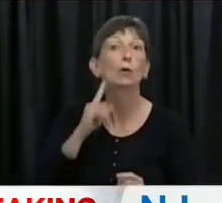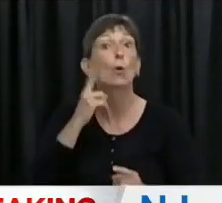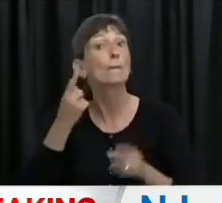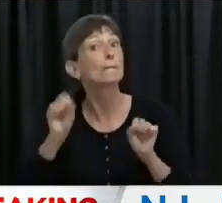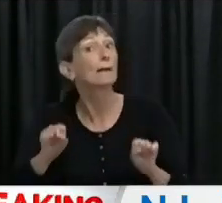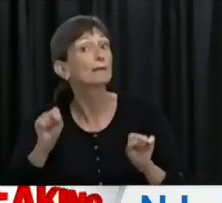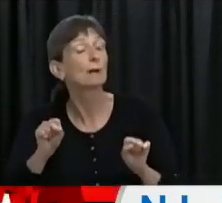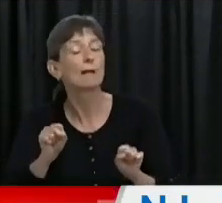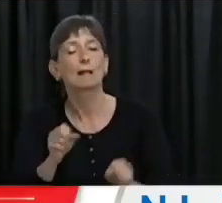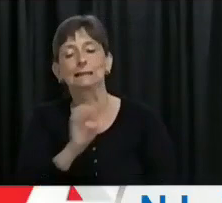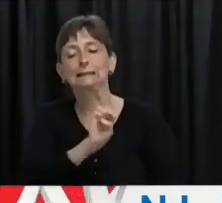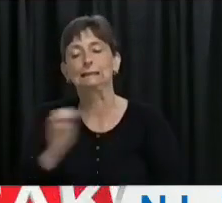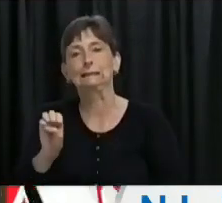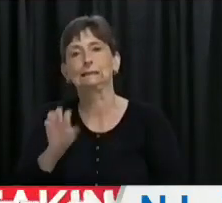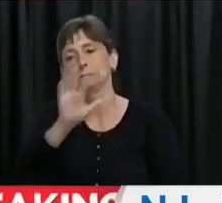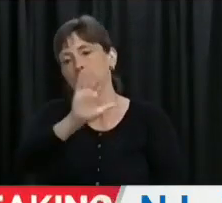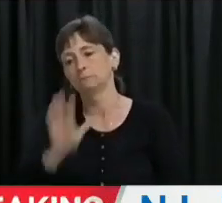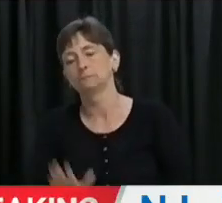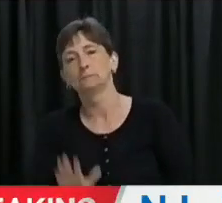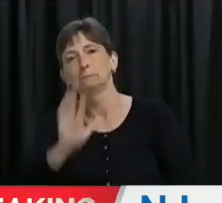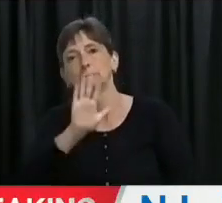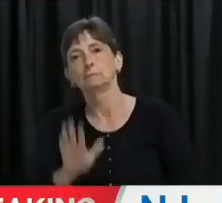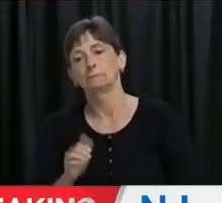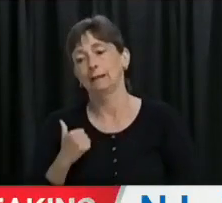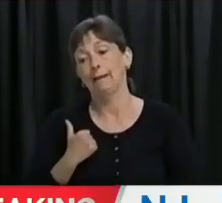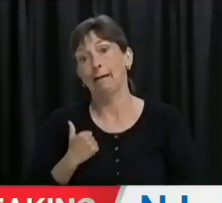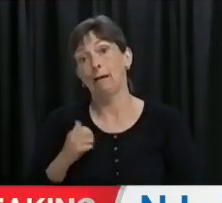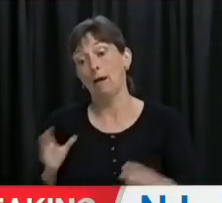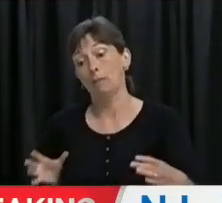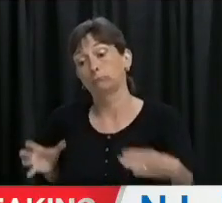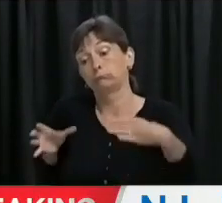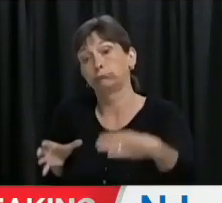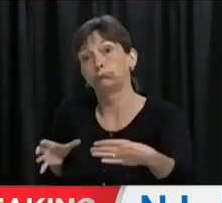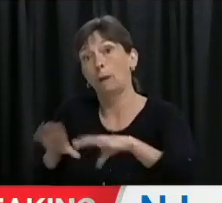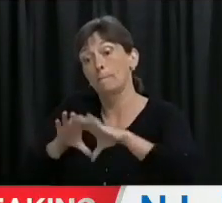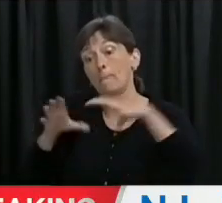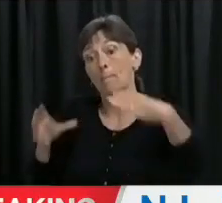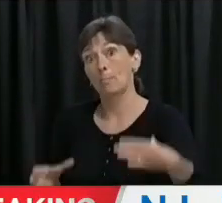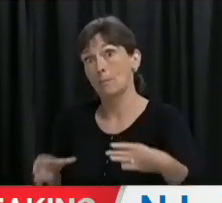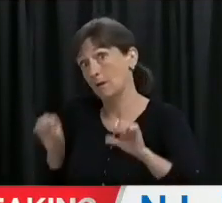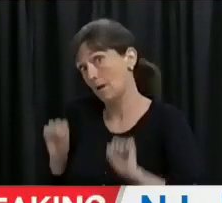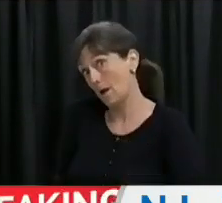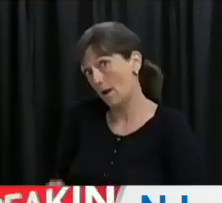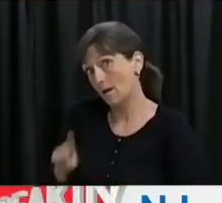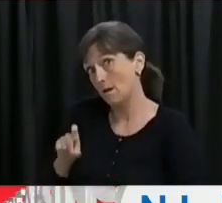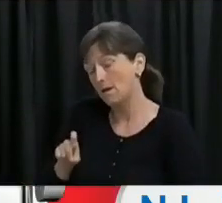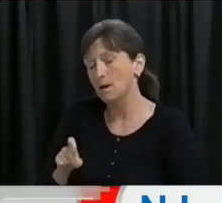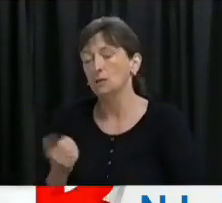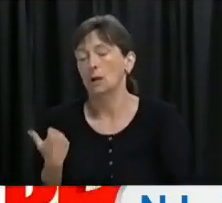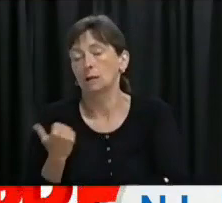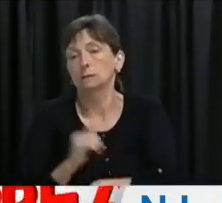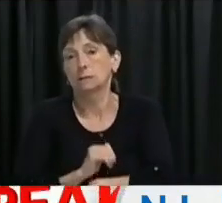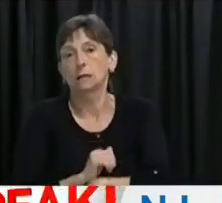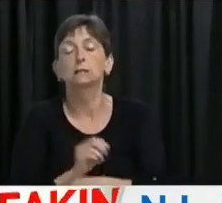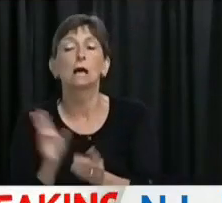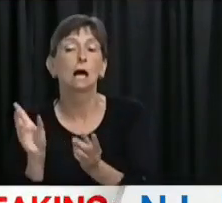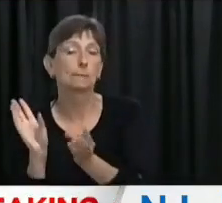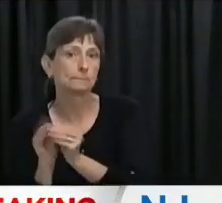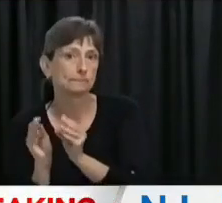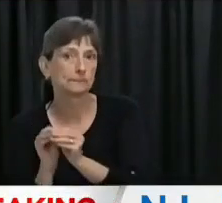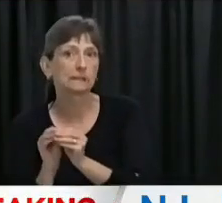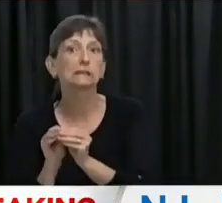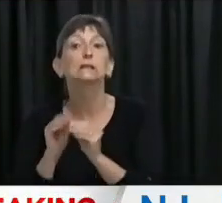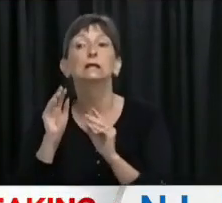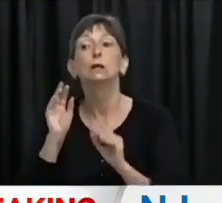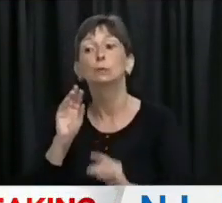Atlantic bubble. Last night, I met with my colleagues in Atlantic Canada, Premier Blaine Iggs in New Brunswick, Premier